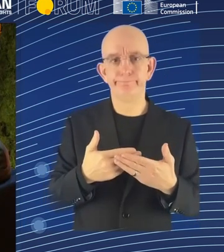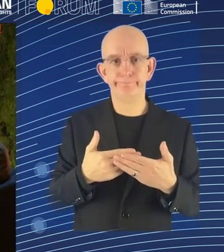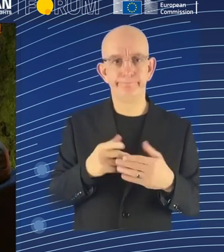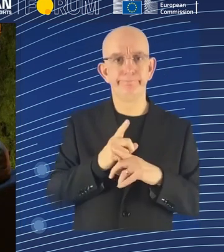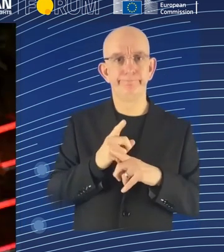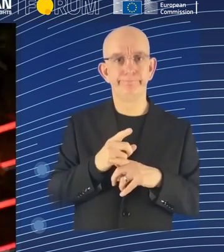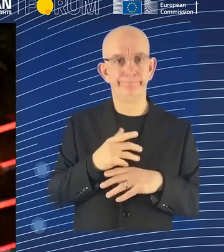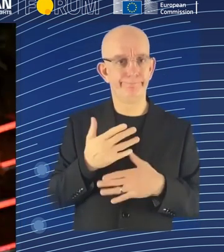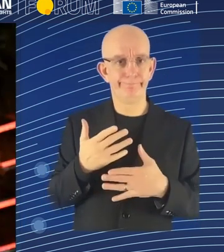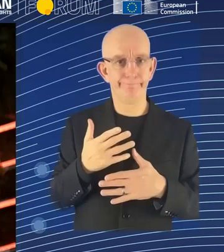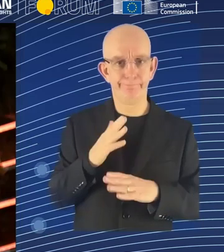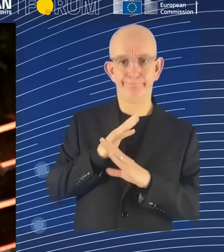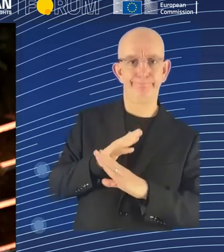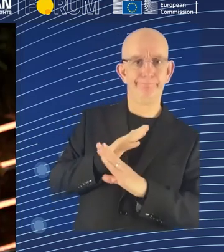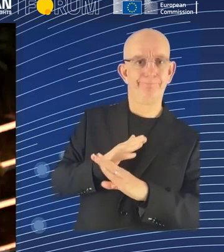technologies.